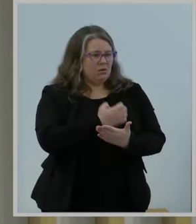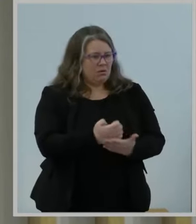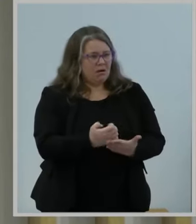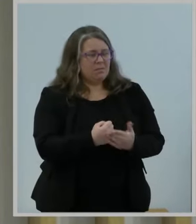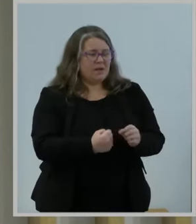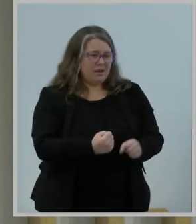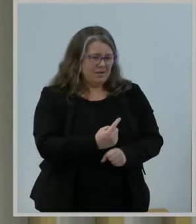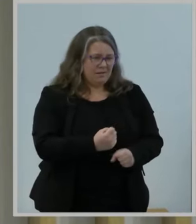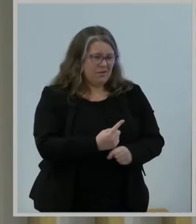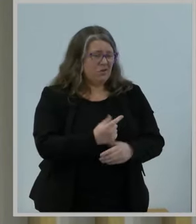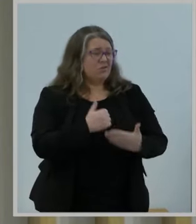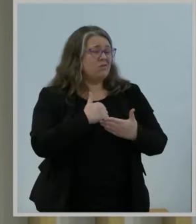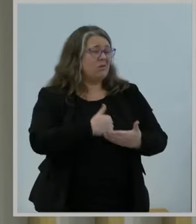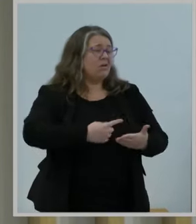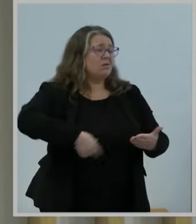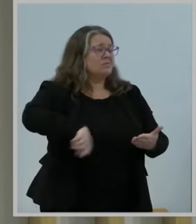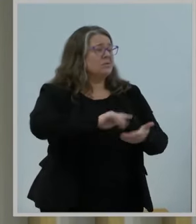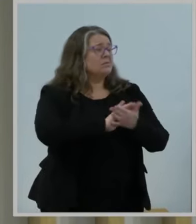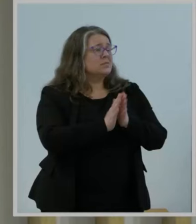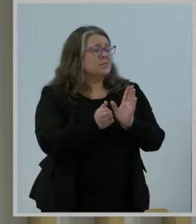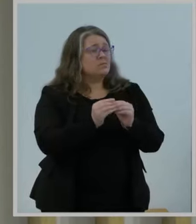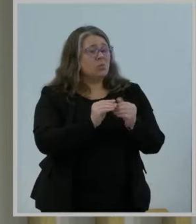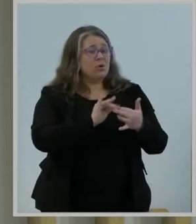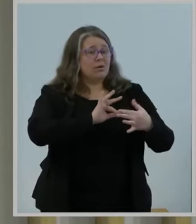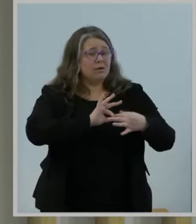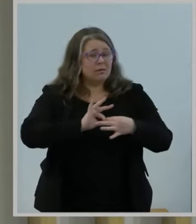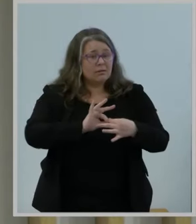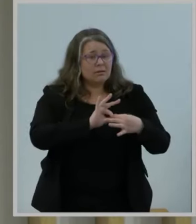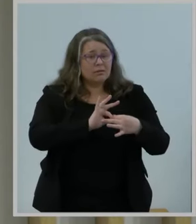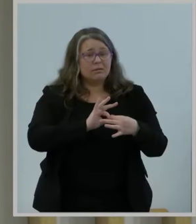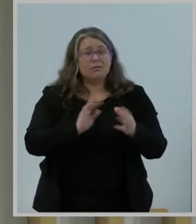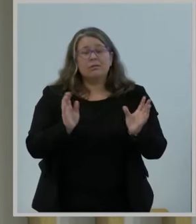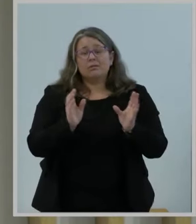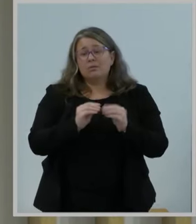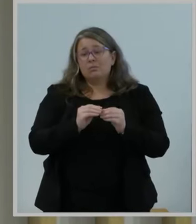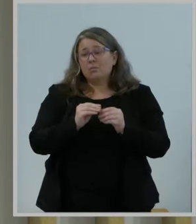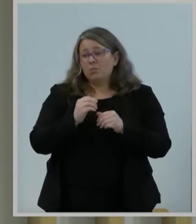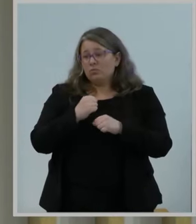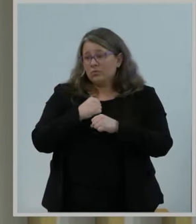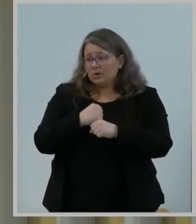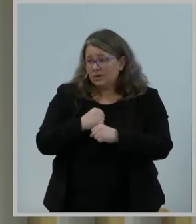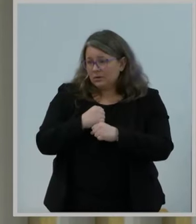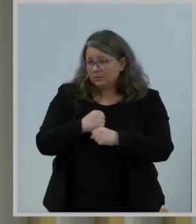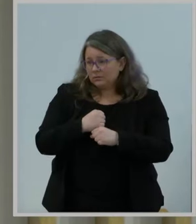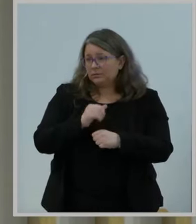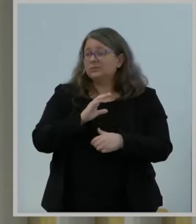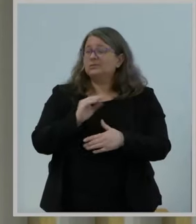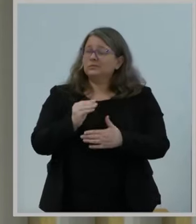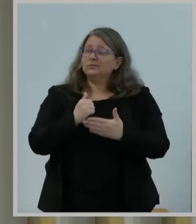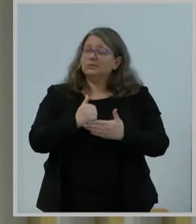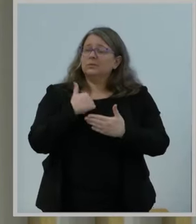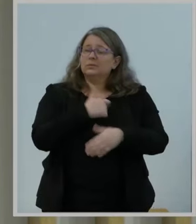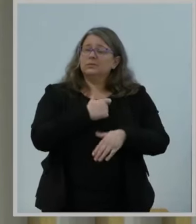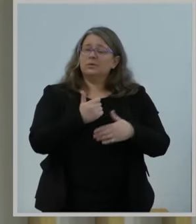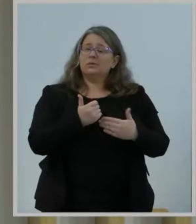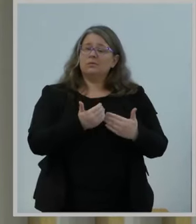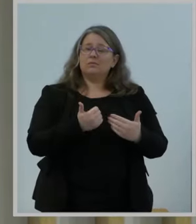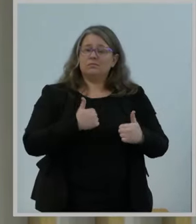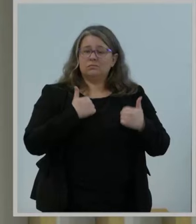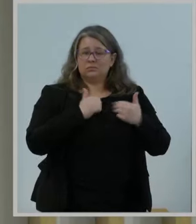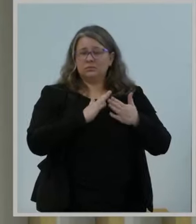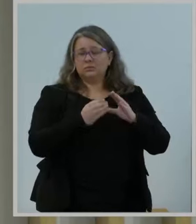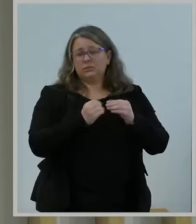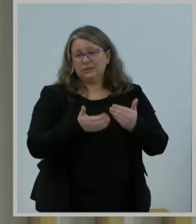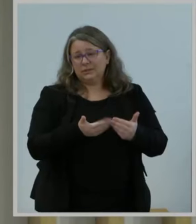and more productive. And this is no accident. It was the result of wireless policy choices that were made by the